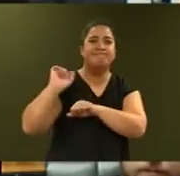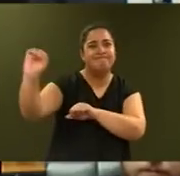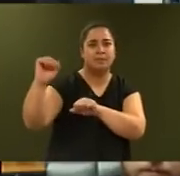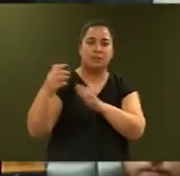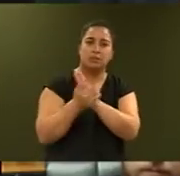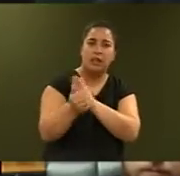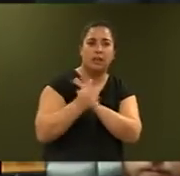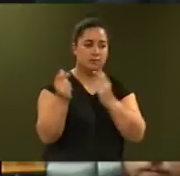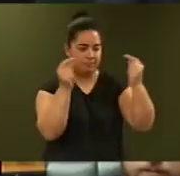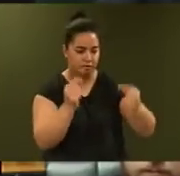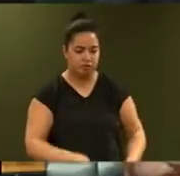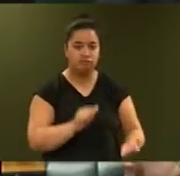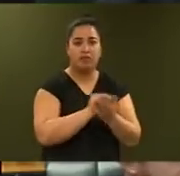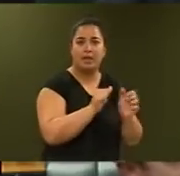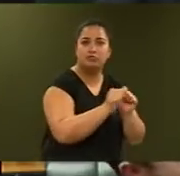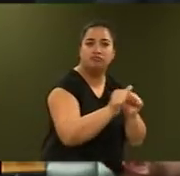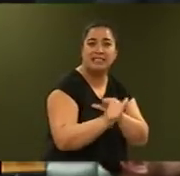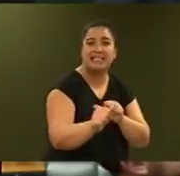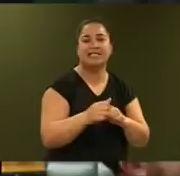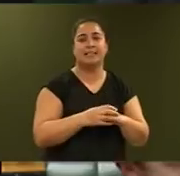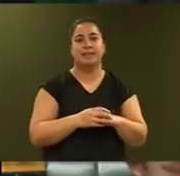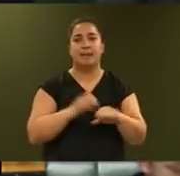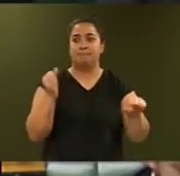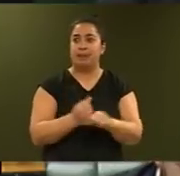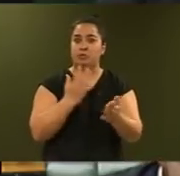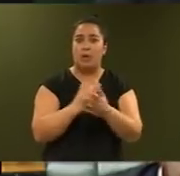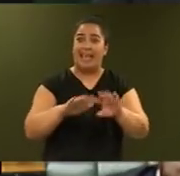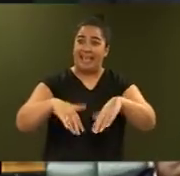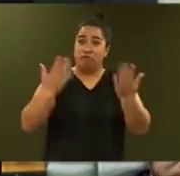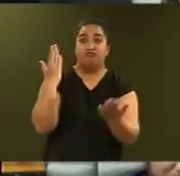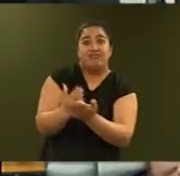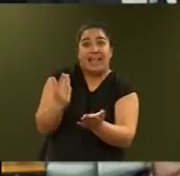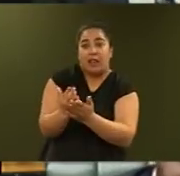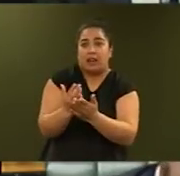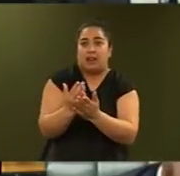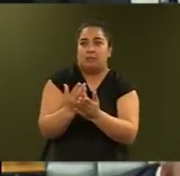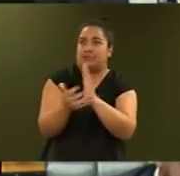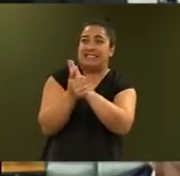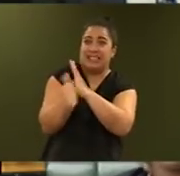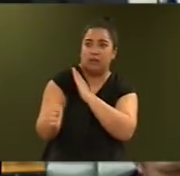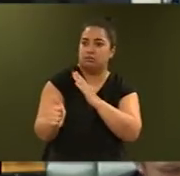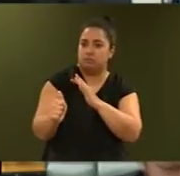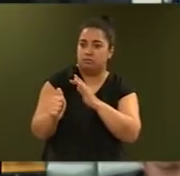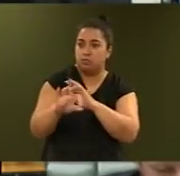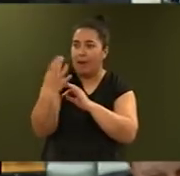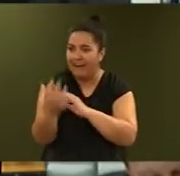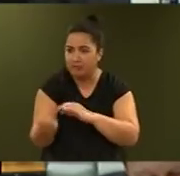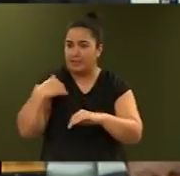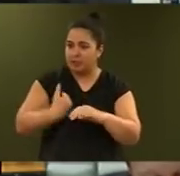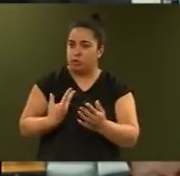needed most. We want to ensure that any genuine skills shortages are filled with immigration levels that are sustainable.